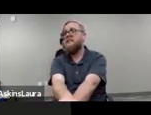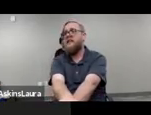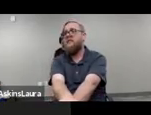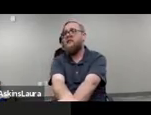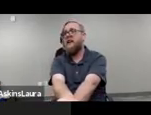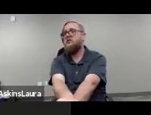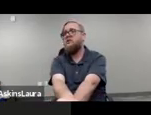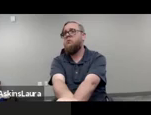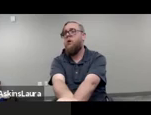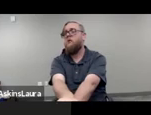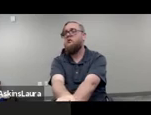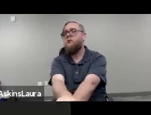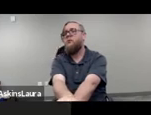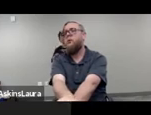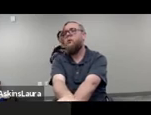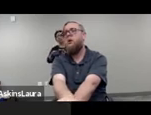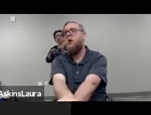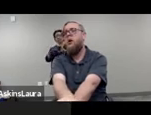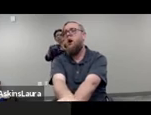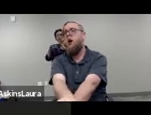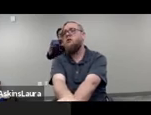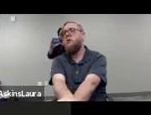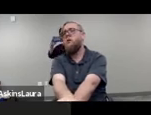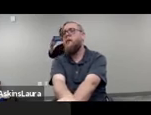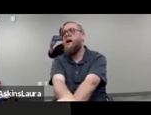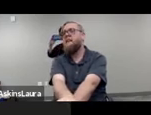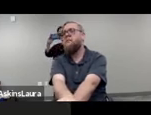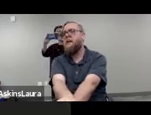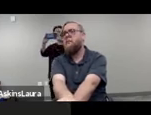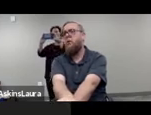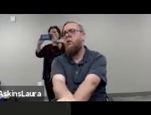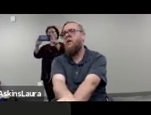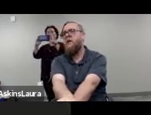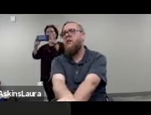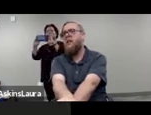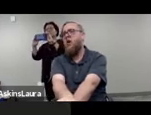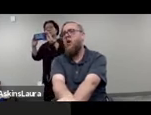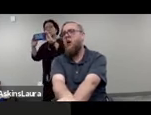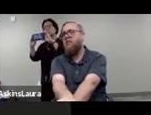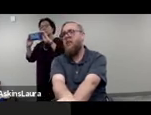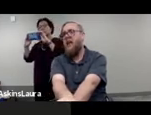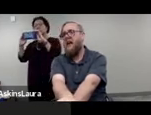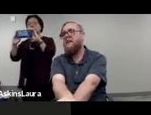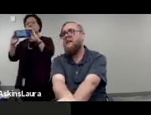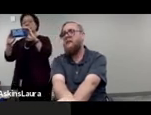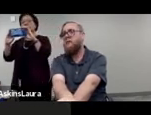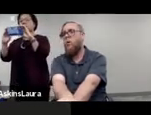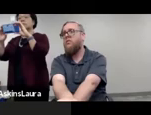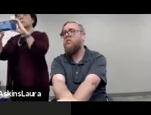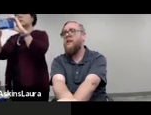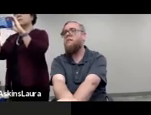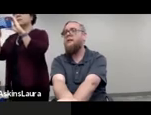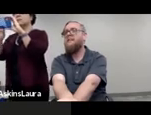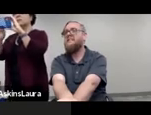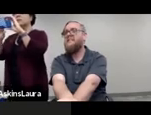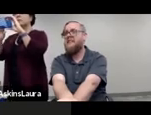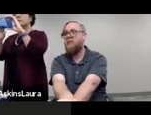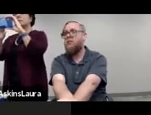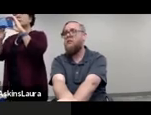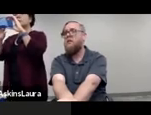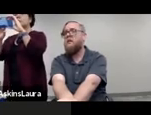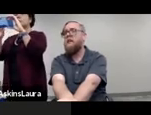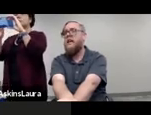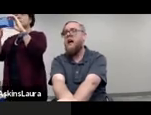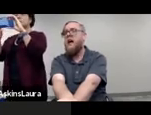yes definitely i just want to also remind people that online is one thing but